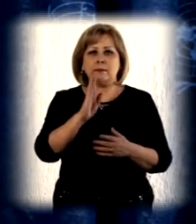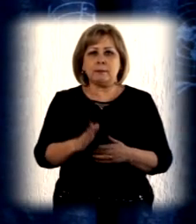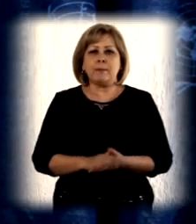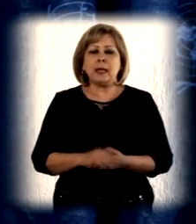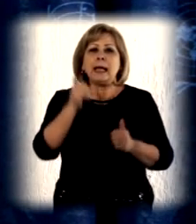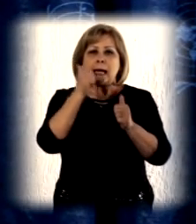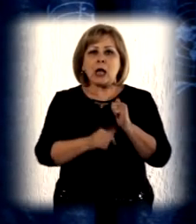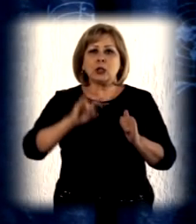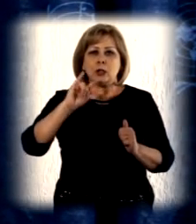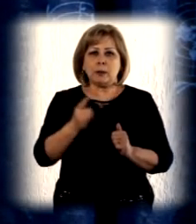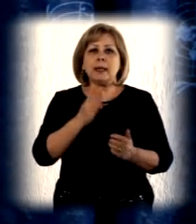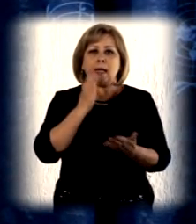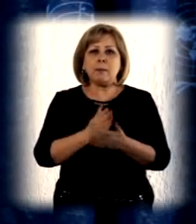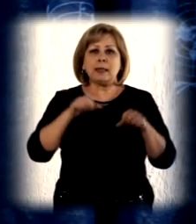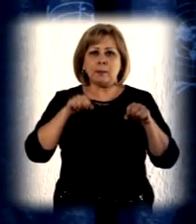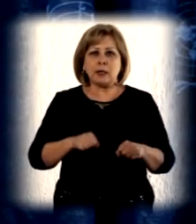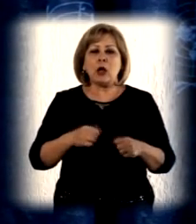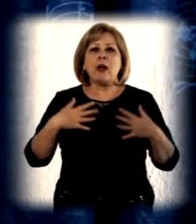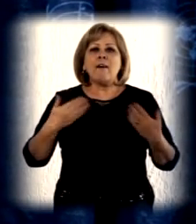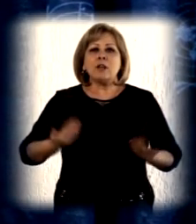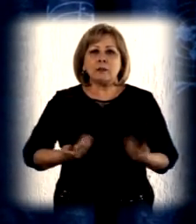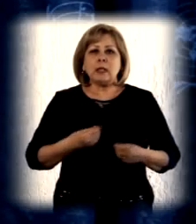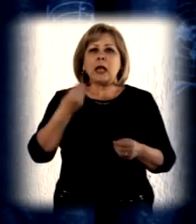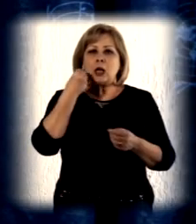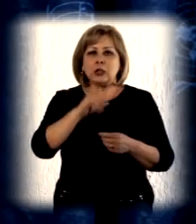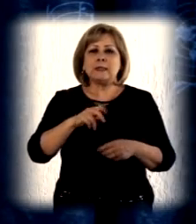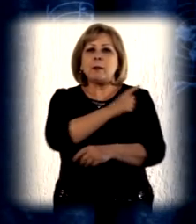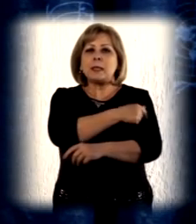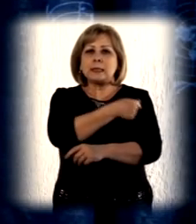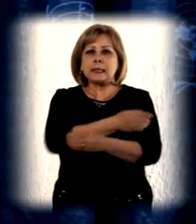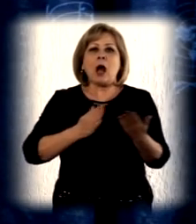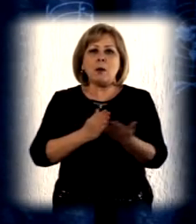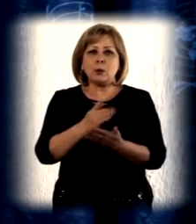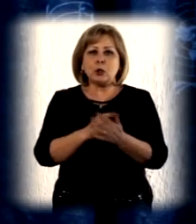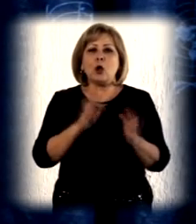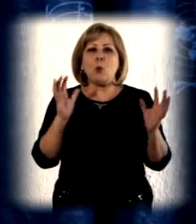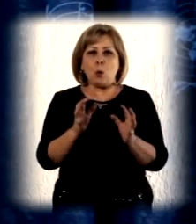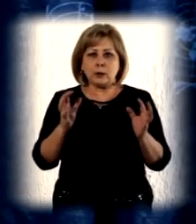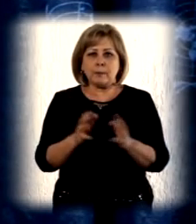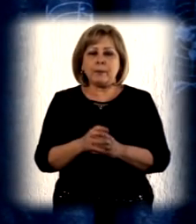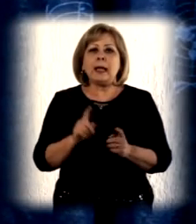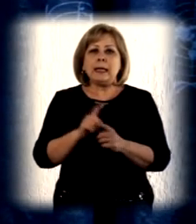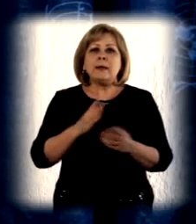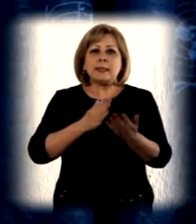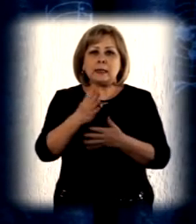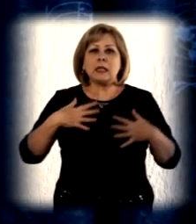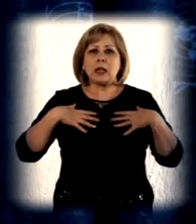cycles. Every child has a right to survival, to quality medical treatment and care.